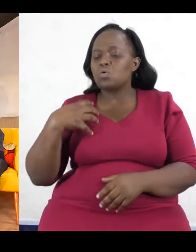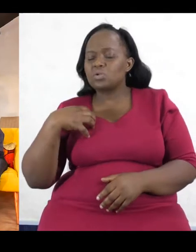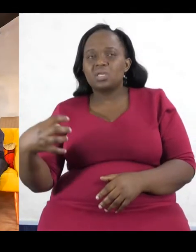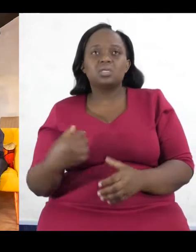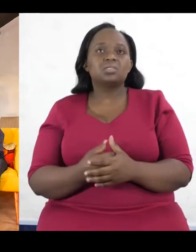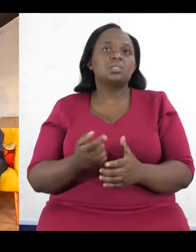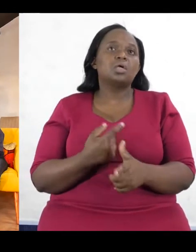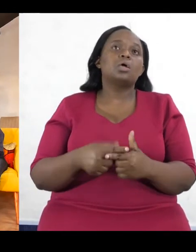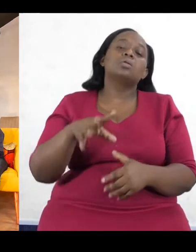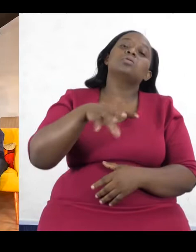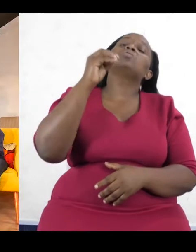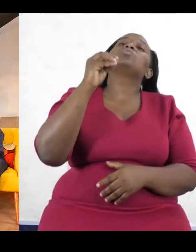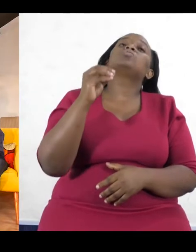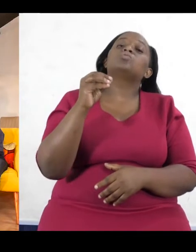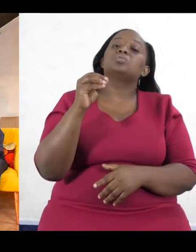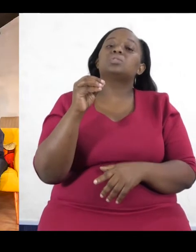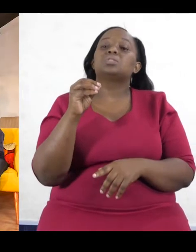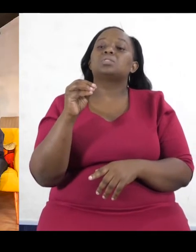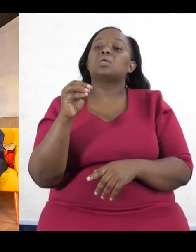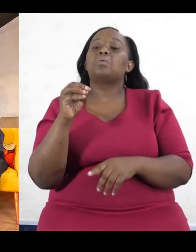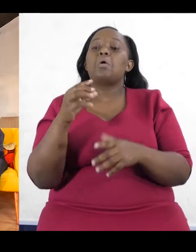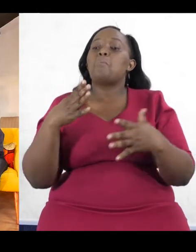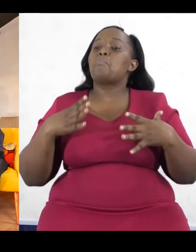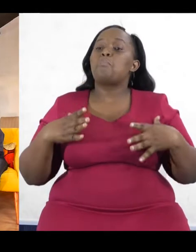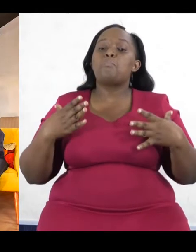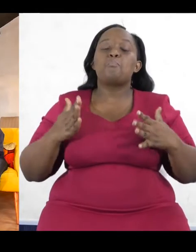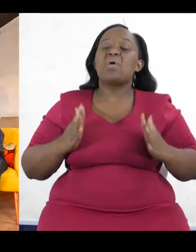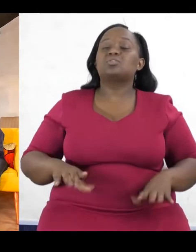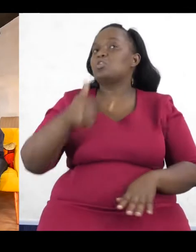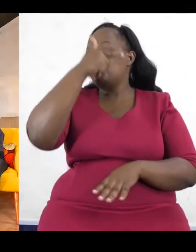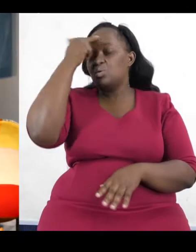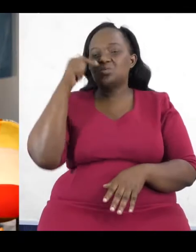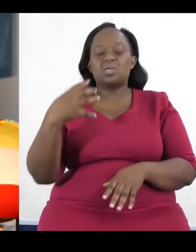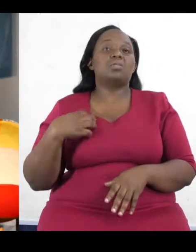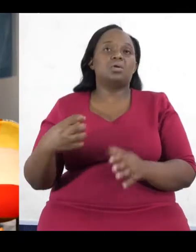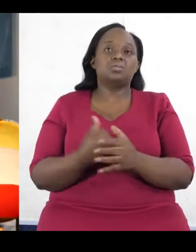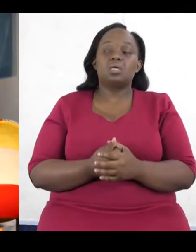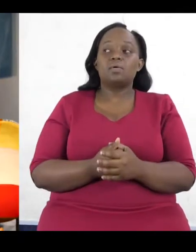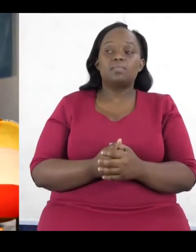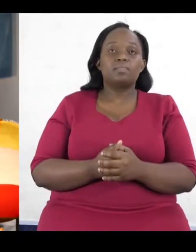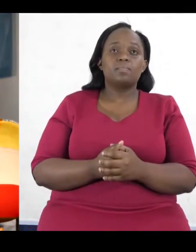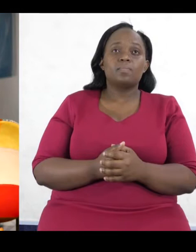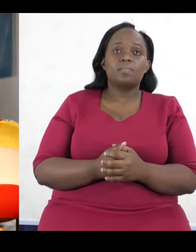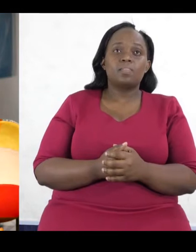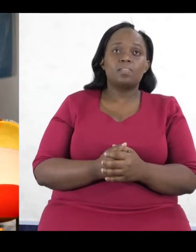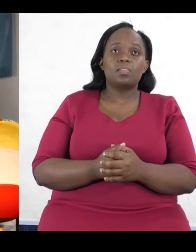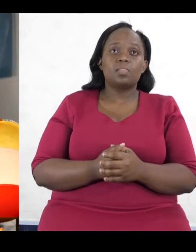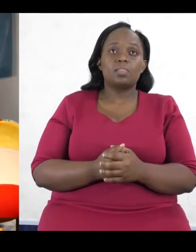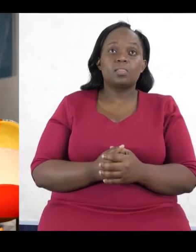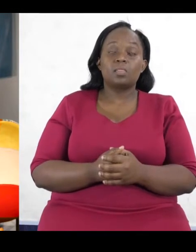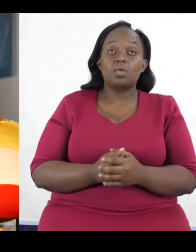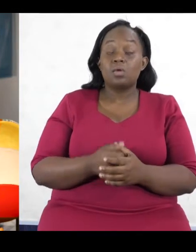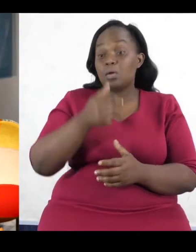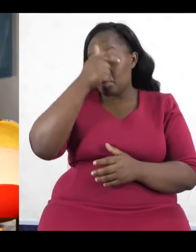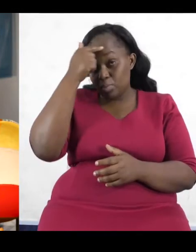MP or something, regardless of how they got this wealth. And therefore, because of this criteria, it ends